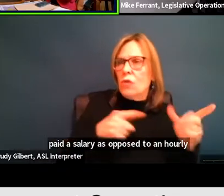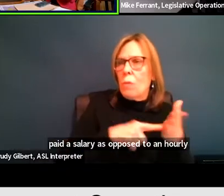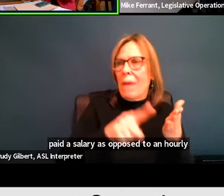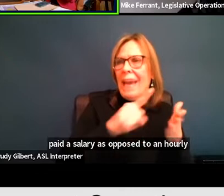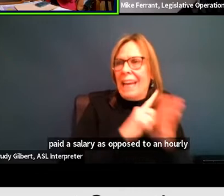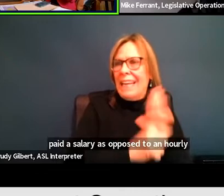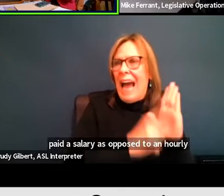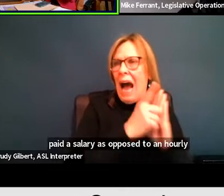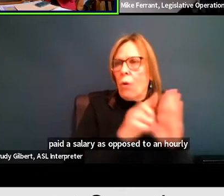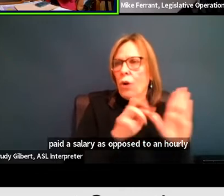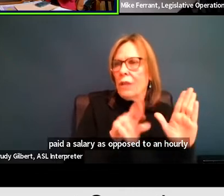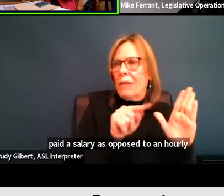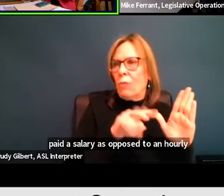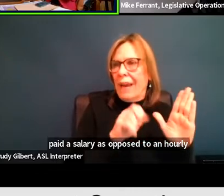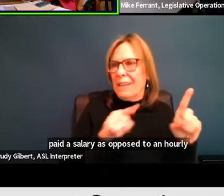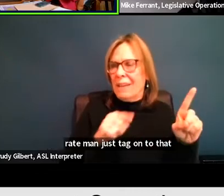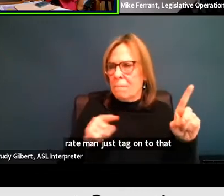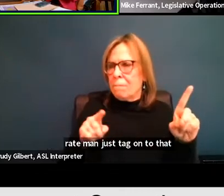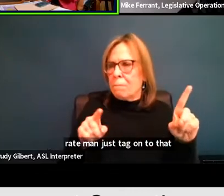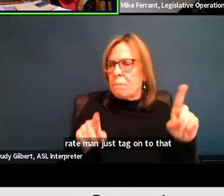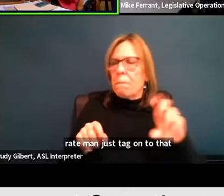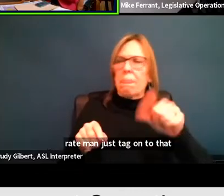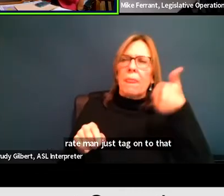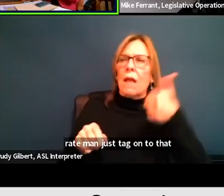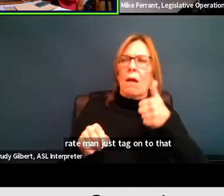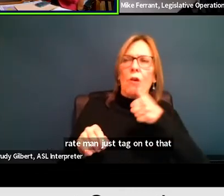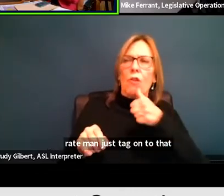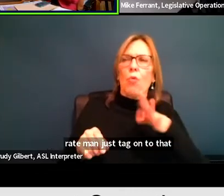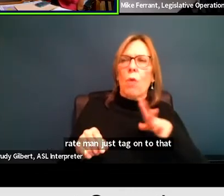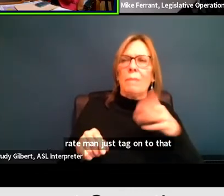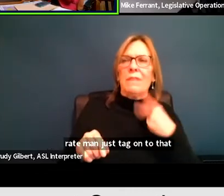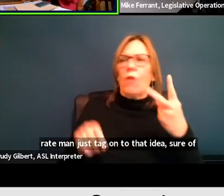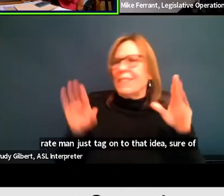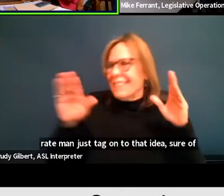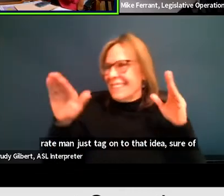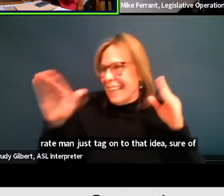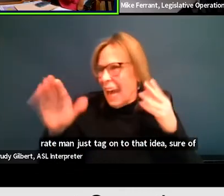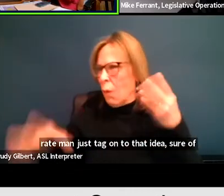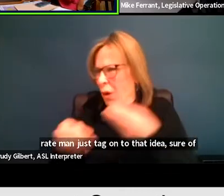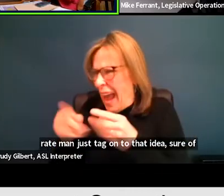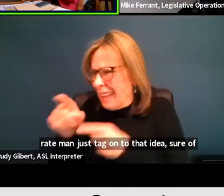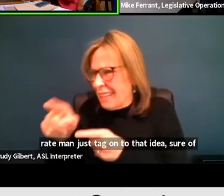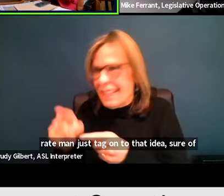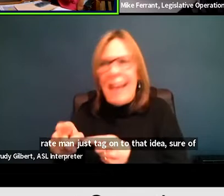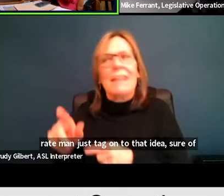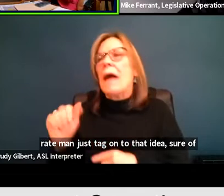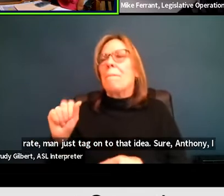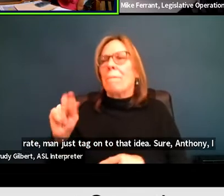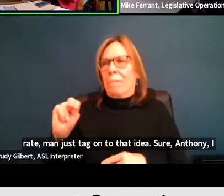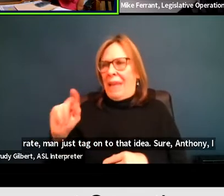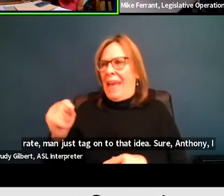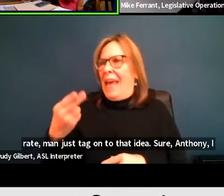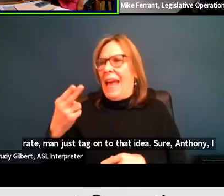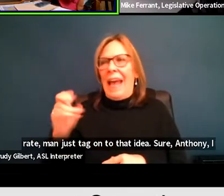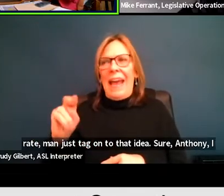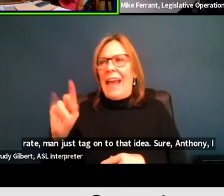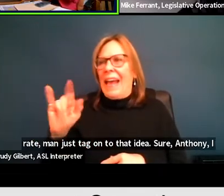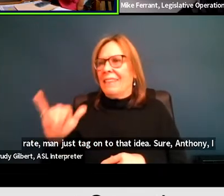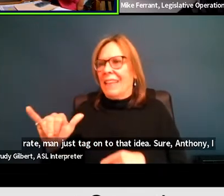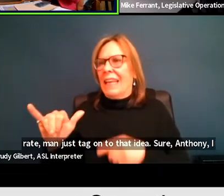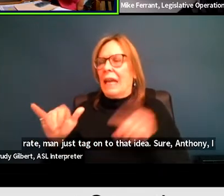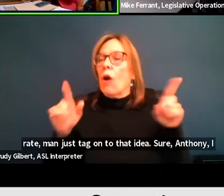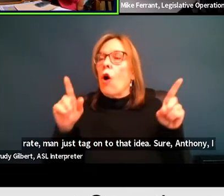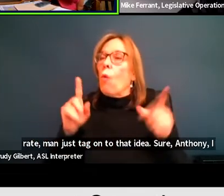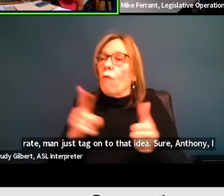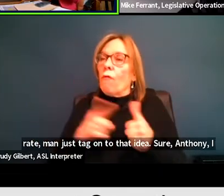May I just tag on that to that idea? Sure. Anthony, I think that we should use track the amount